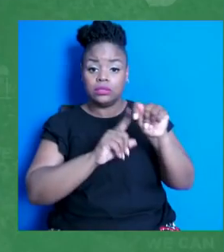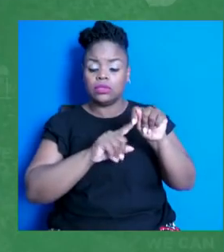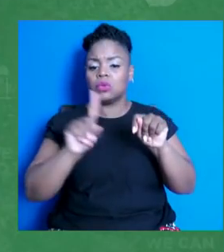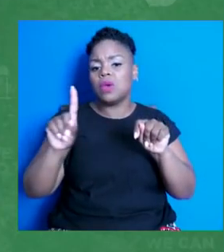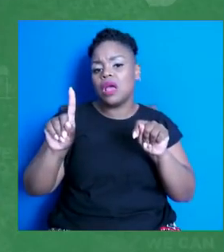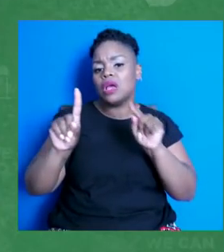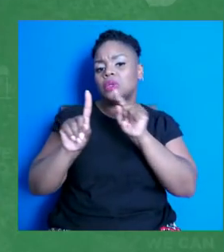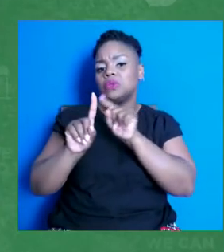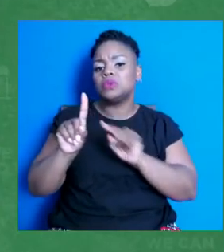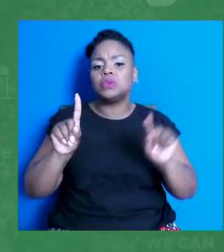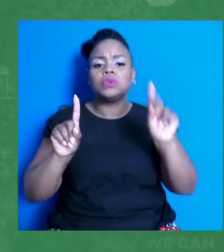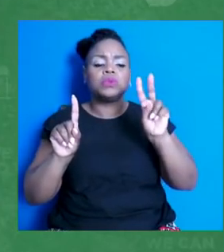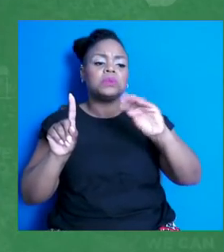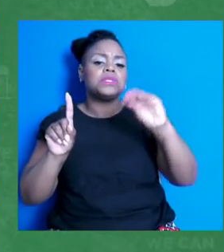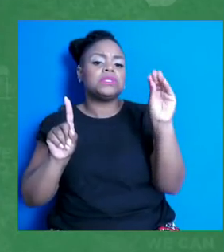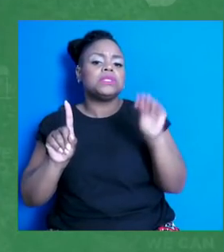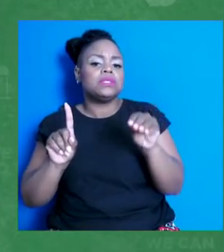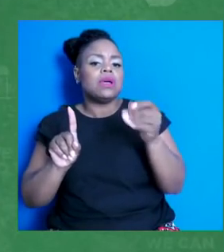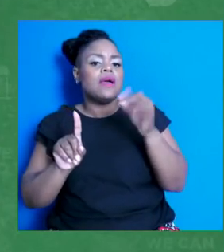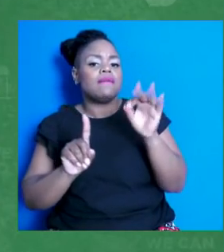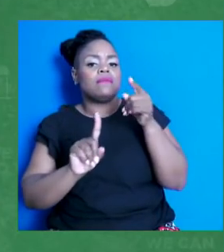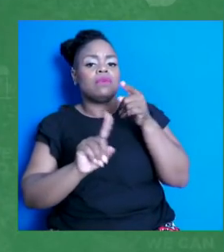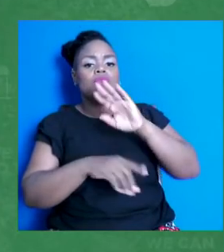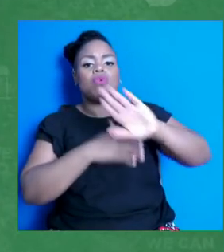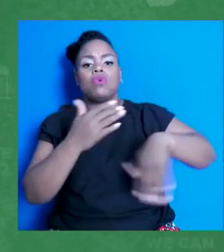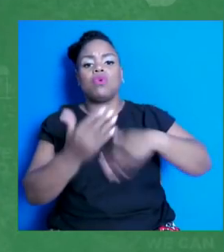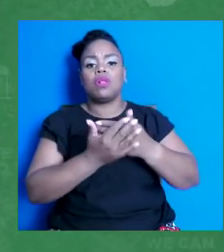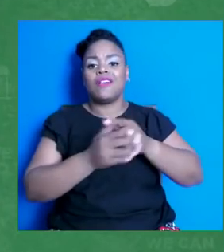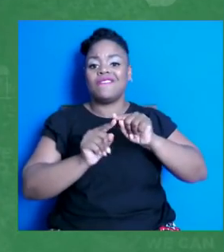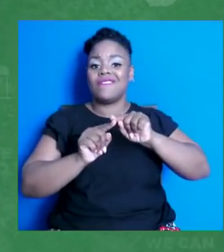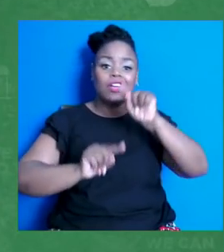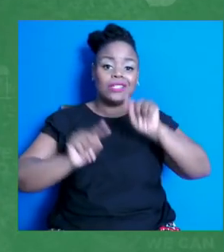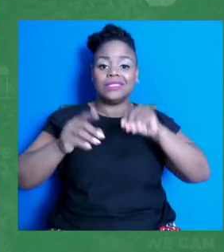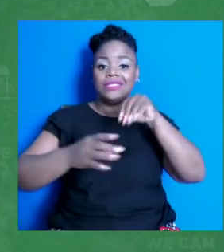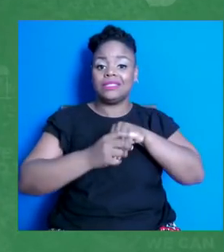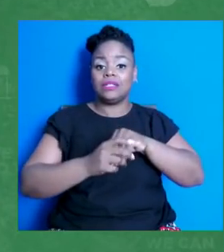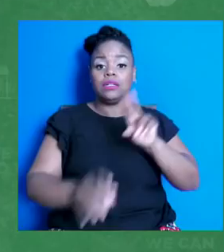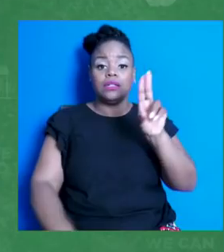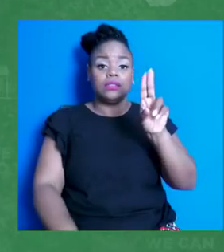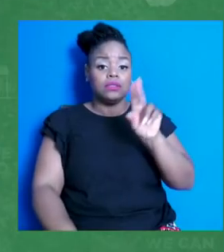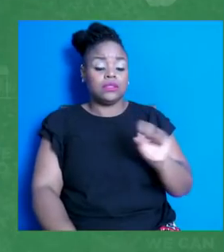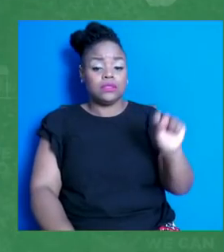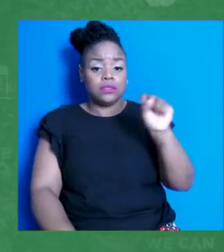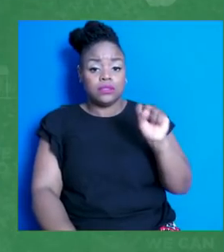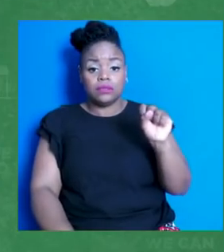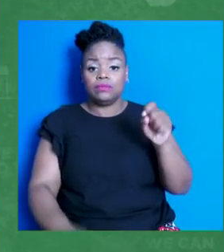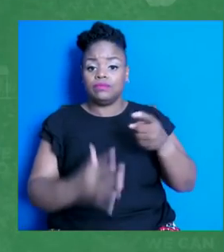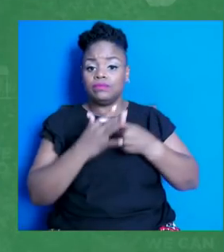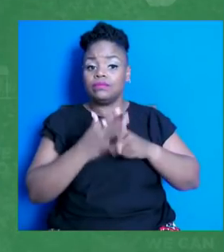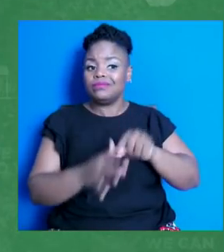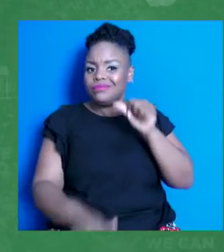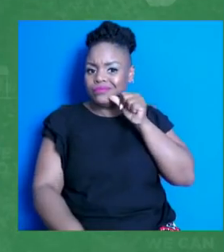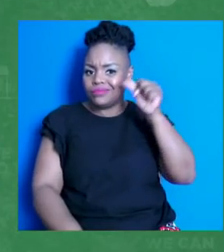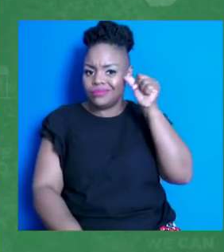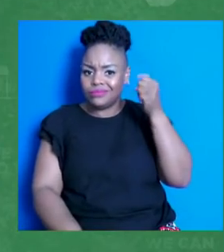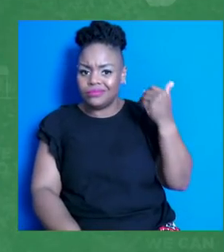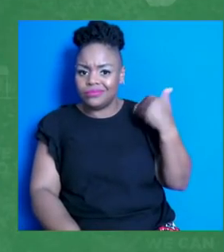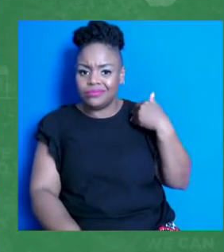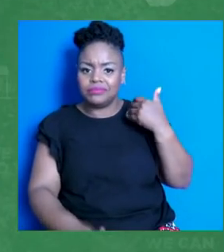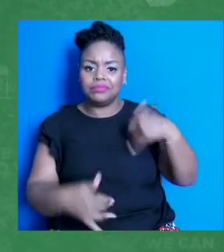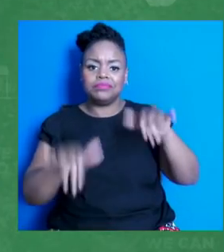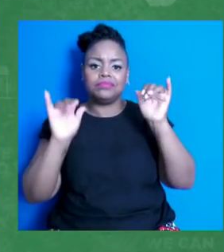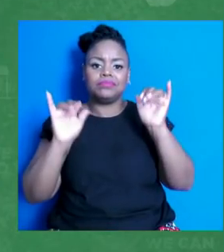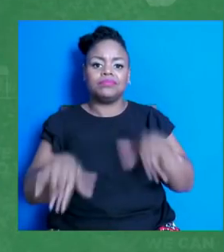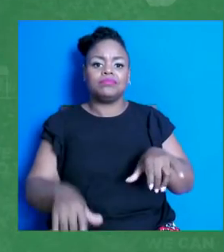variants that circulated in the country. As of yesterday, that has gone up to 93 percent.